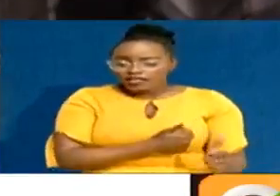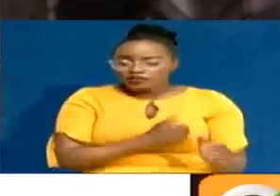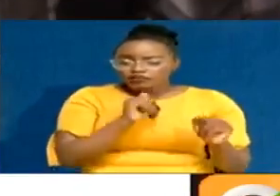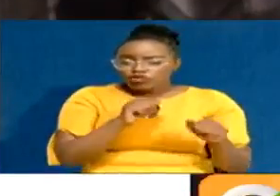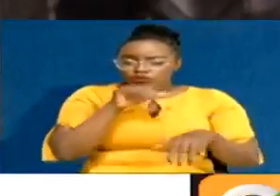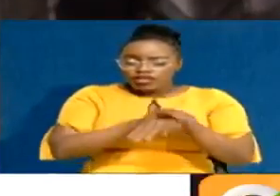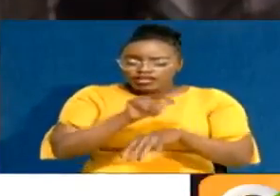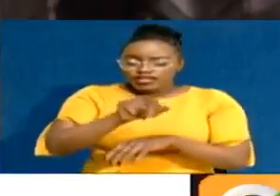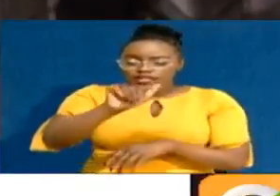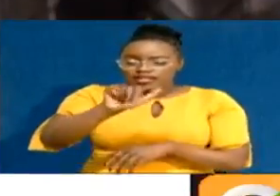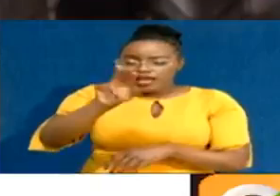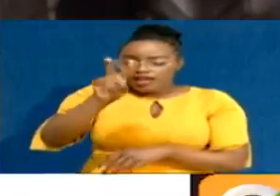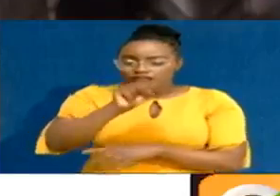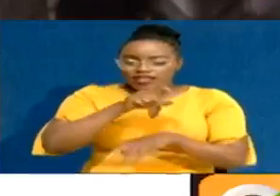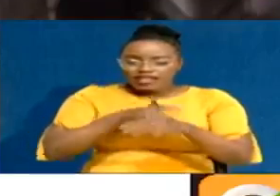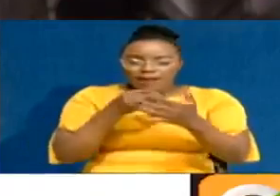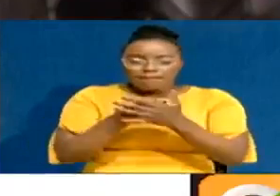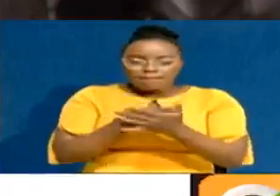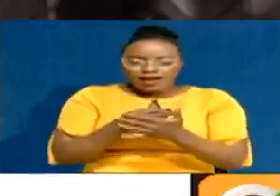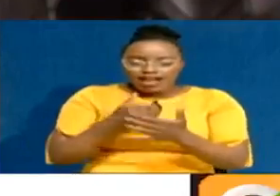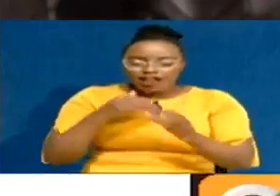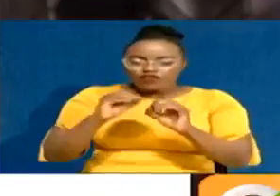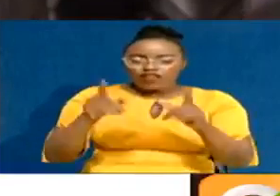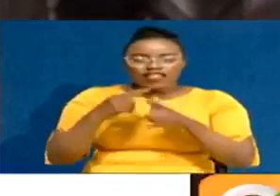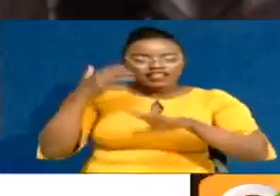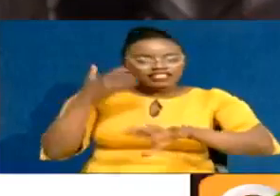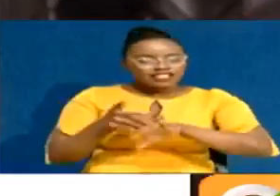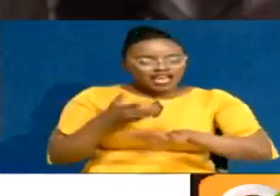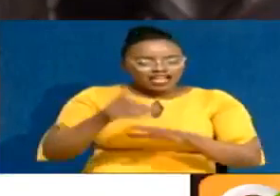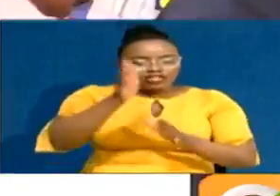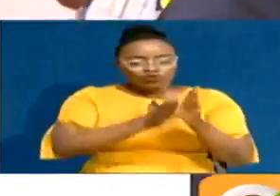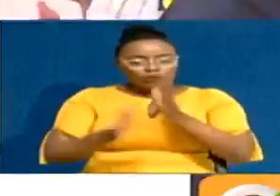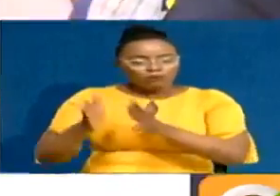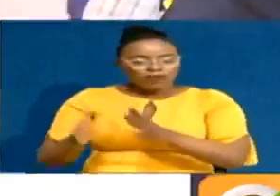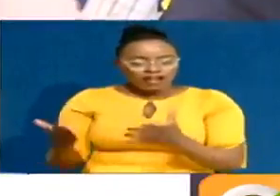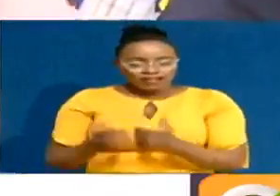get those ARVs. When the money is not in your pocket, it's very difficult for you to plan.